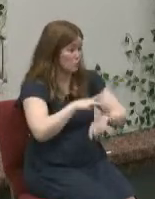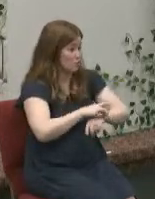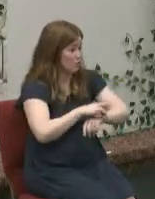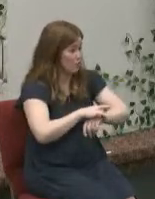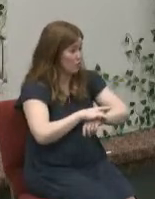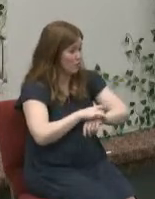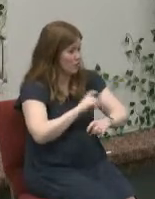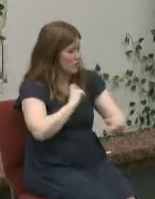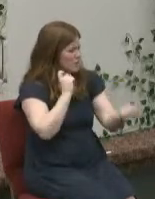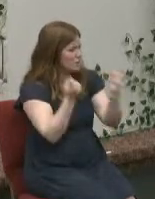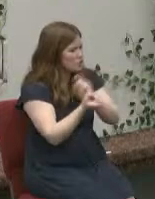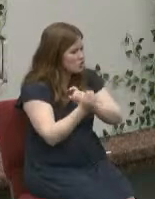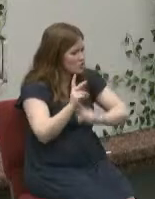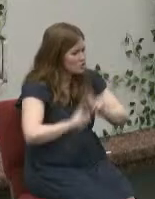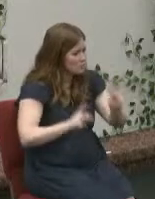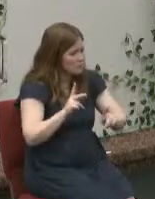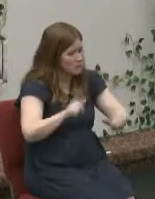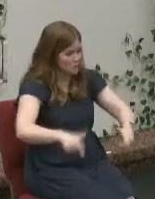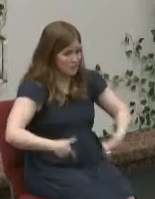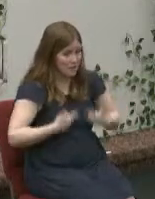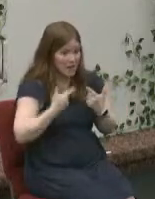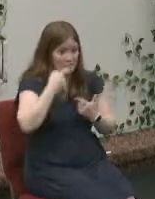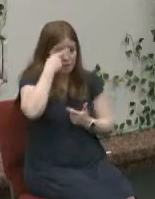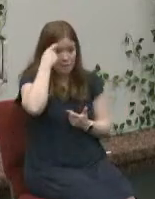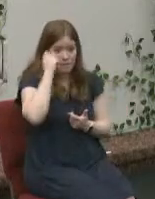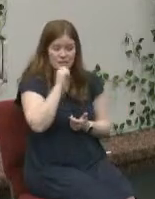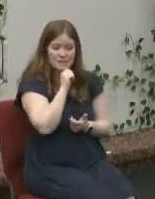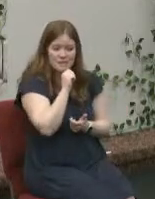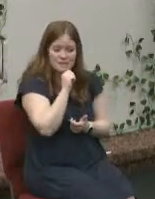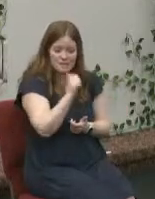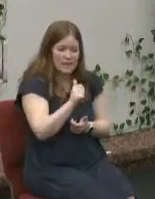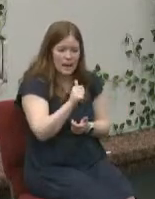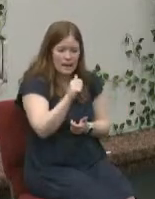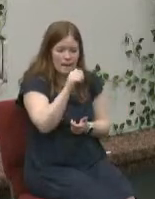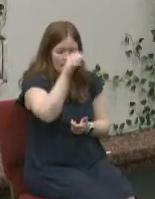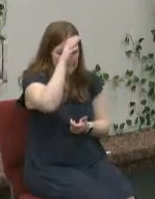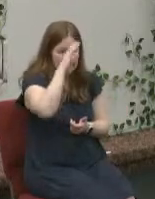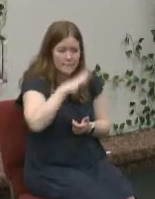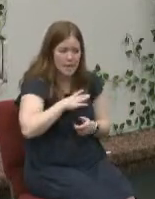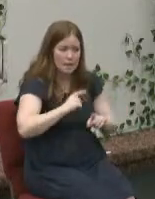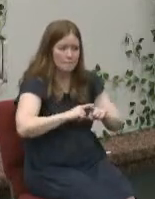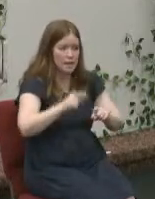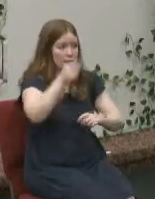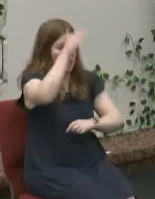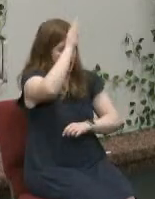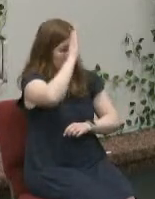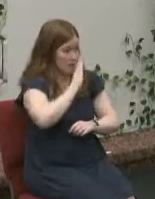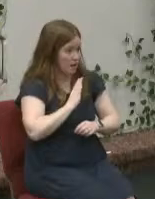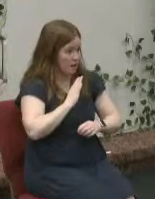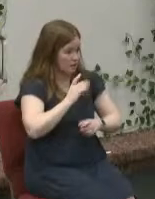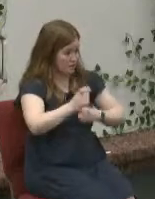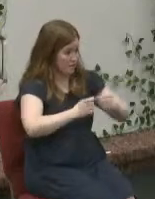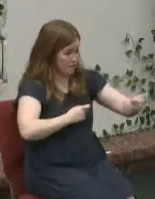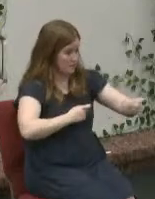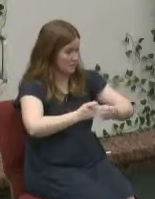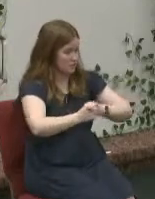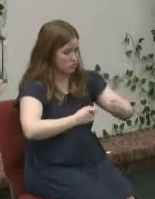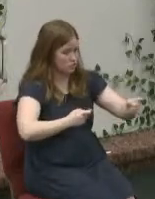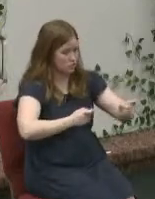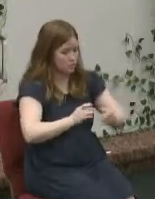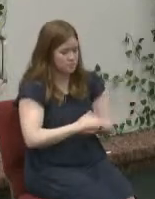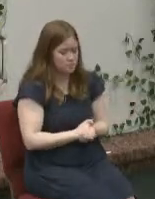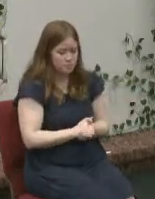people's lives because not man but he god is in sovereign he is in control